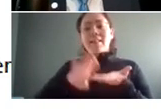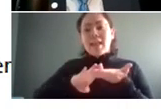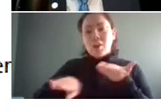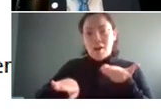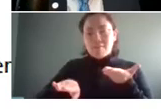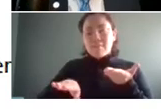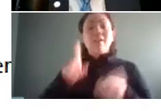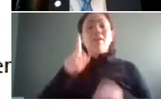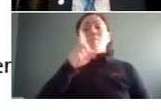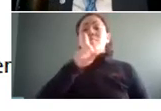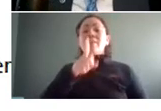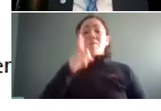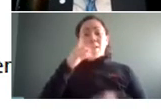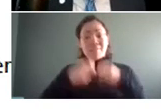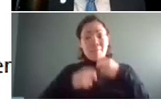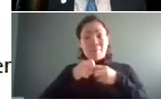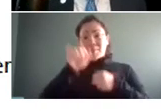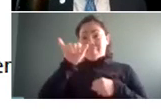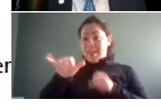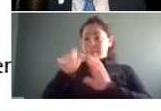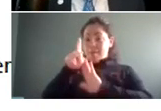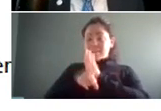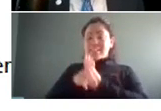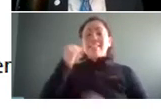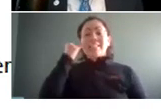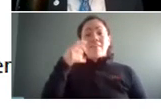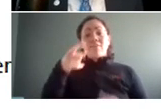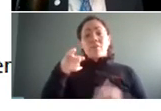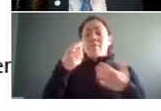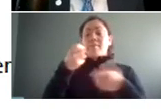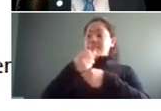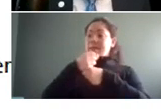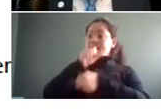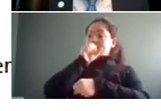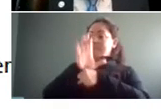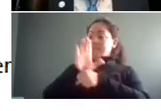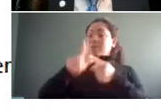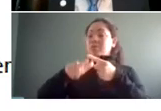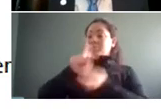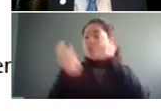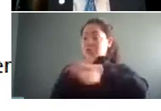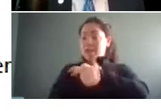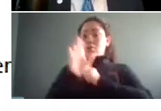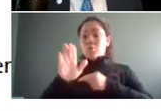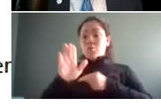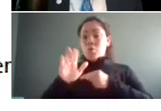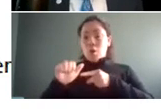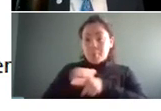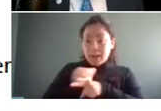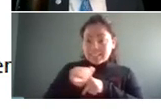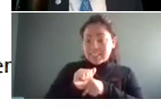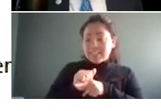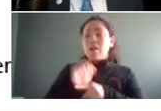one of the problems with that is is that if you've you've made a commitment to change your hiring practices and so that now